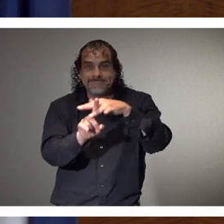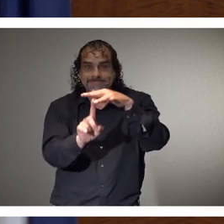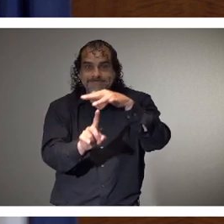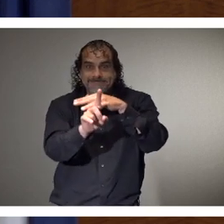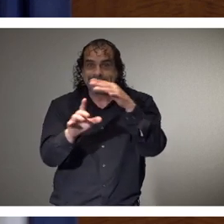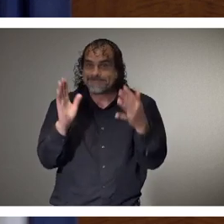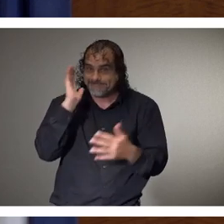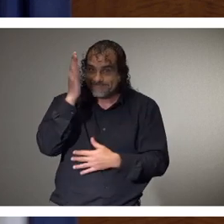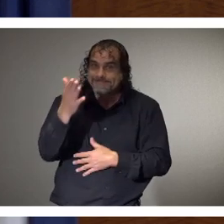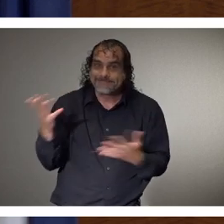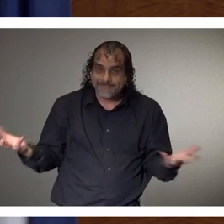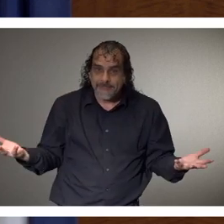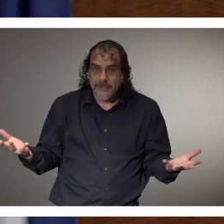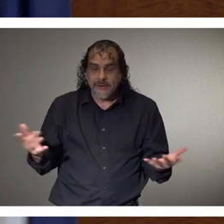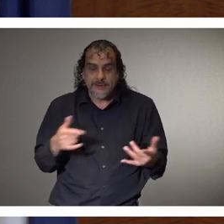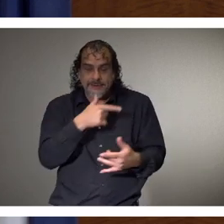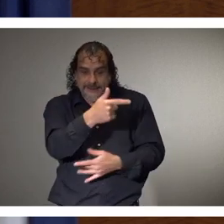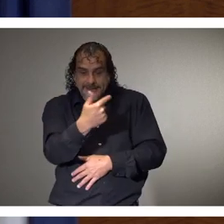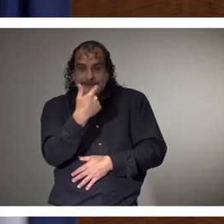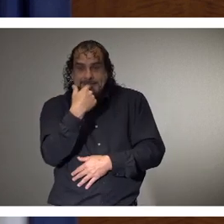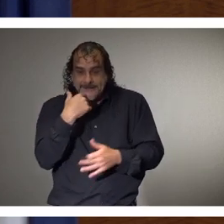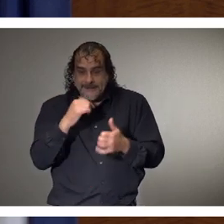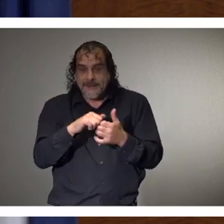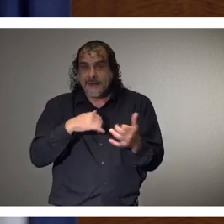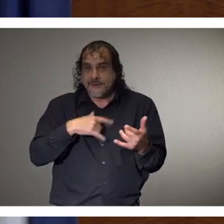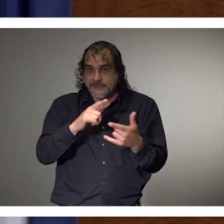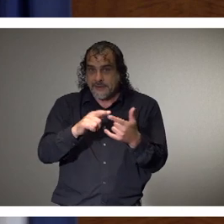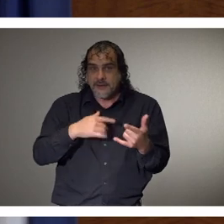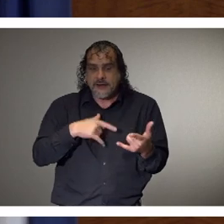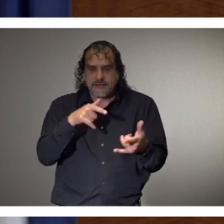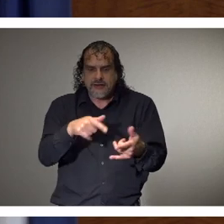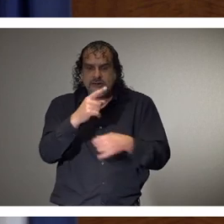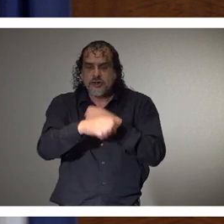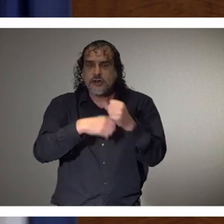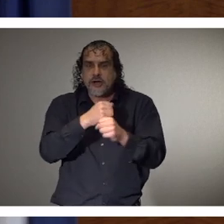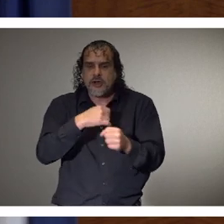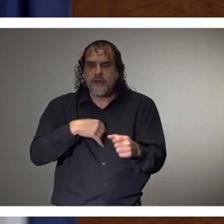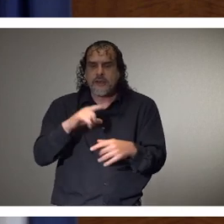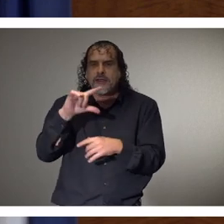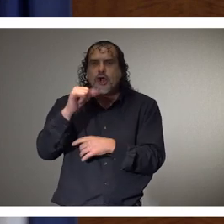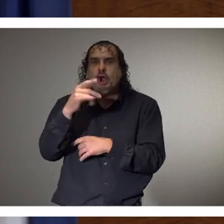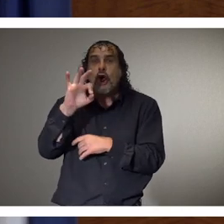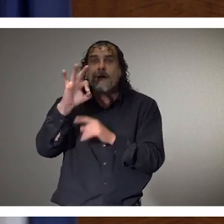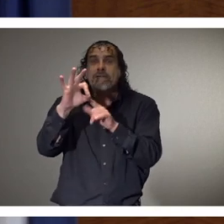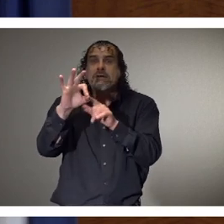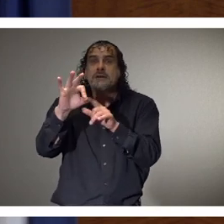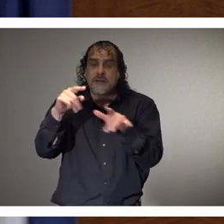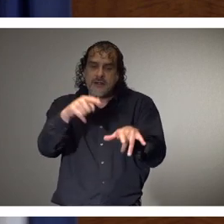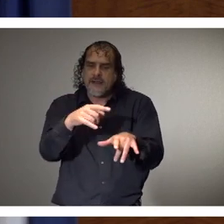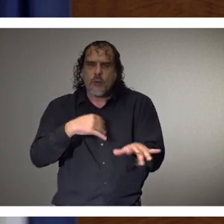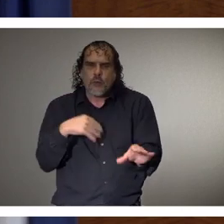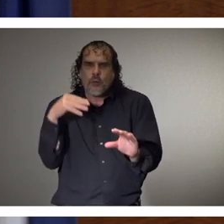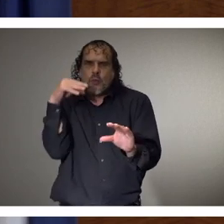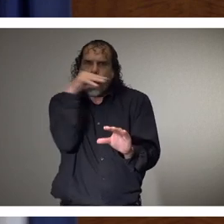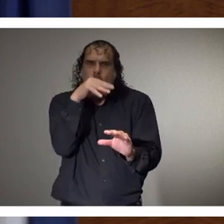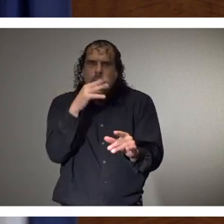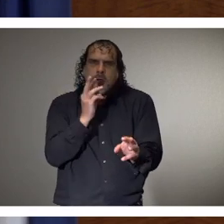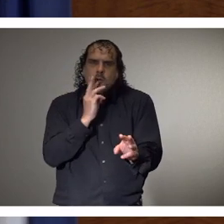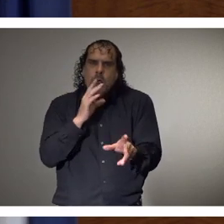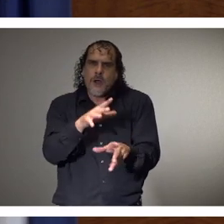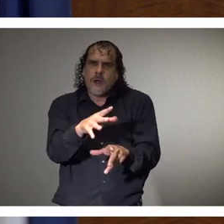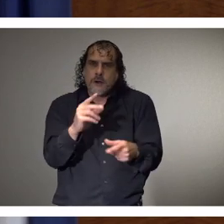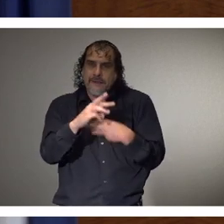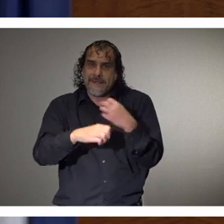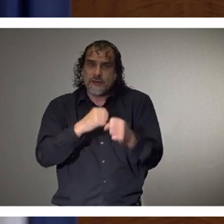and the early indications are that the Gulf of Mexico is warmer than we would like for it to be. And therefore it could be a